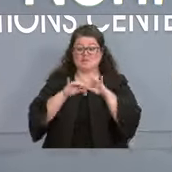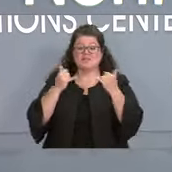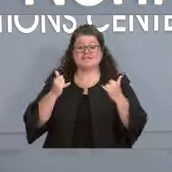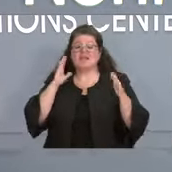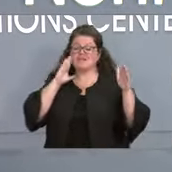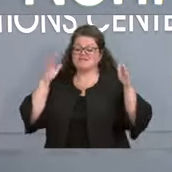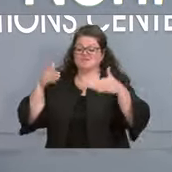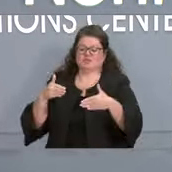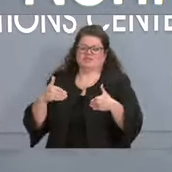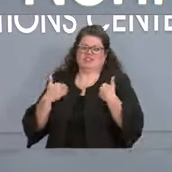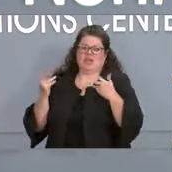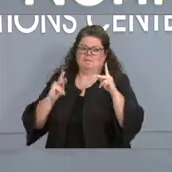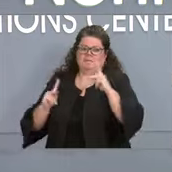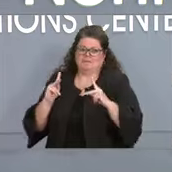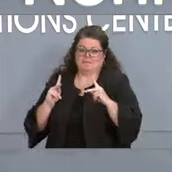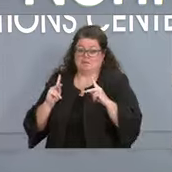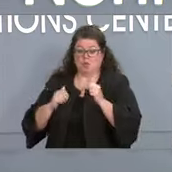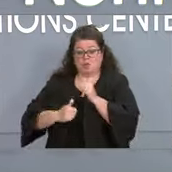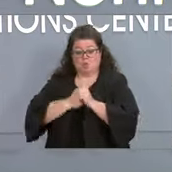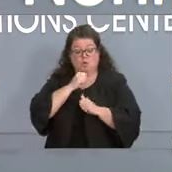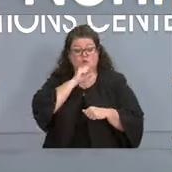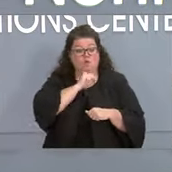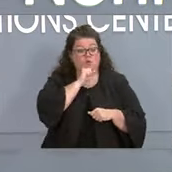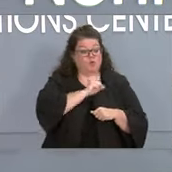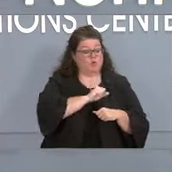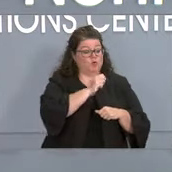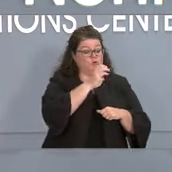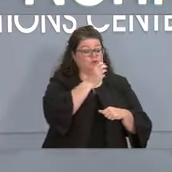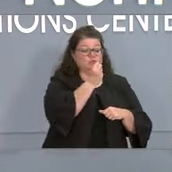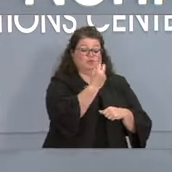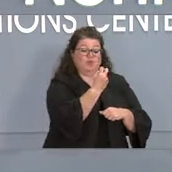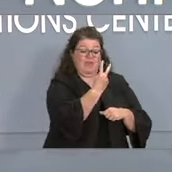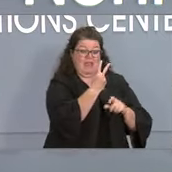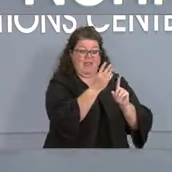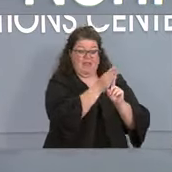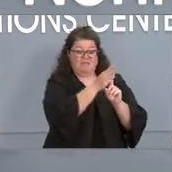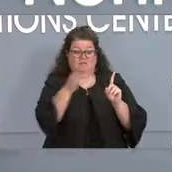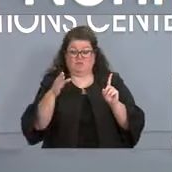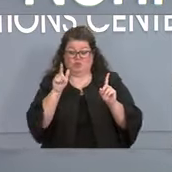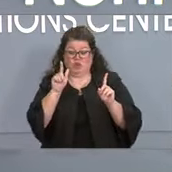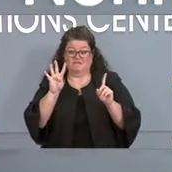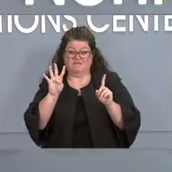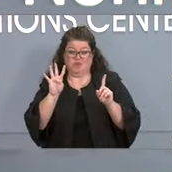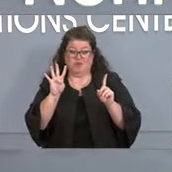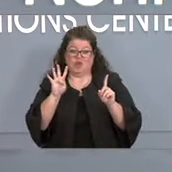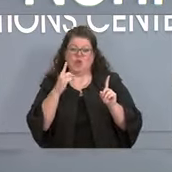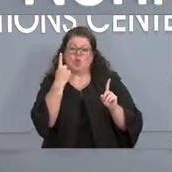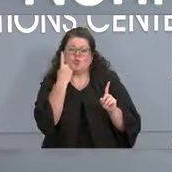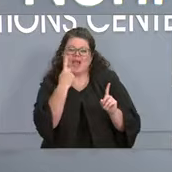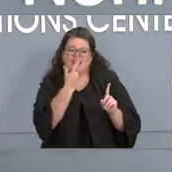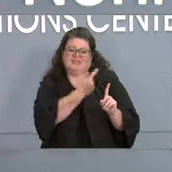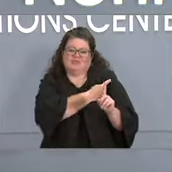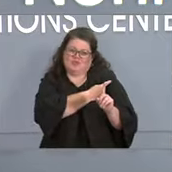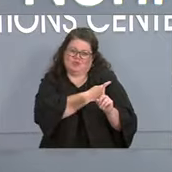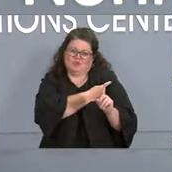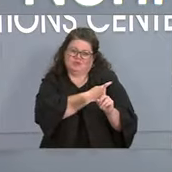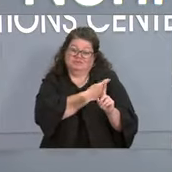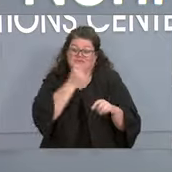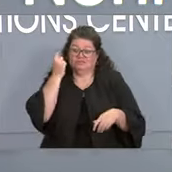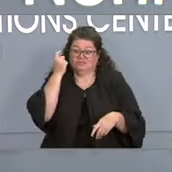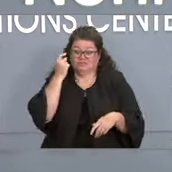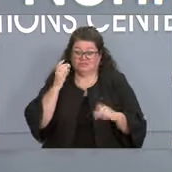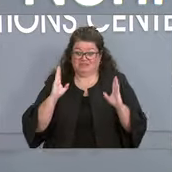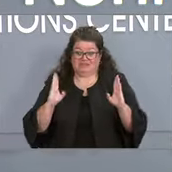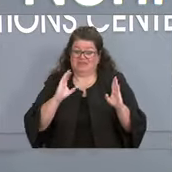Less than half of those ages 12 to 24 have had one dose, and case rates right now